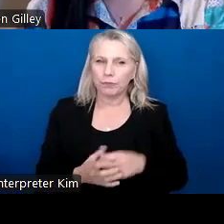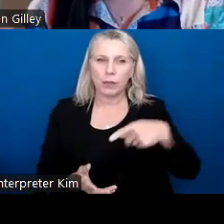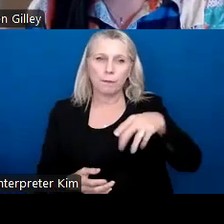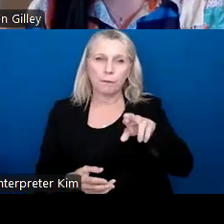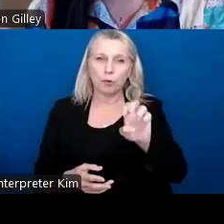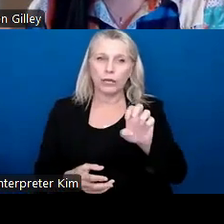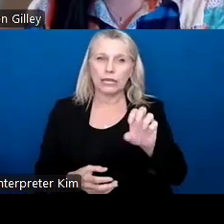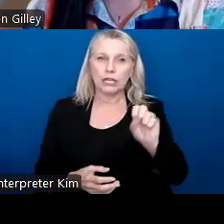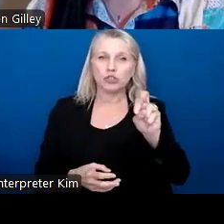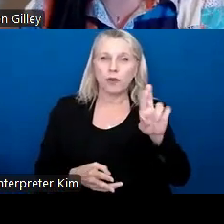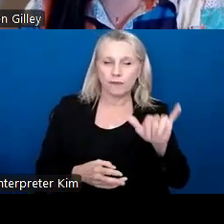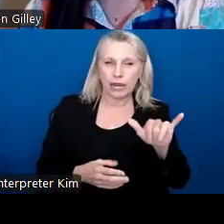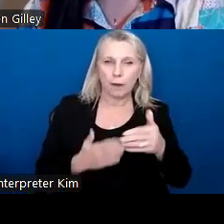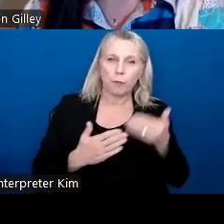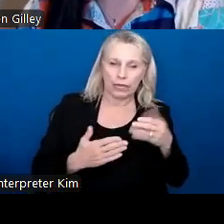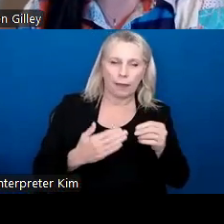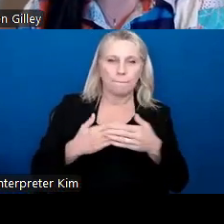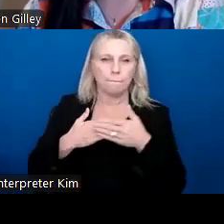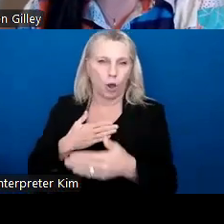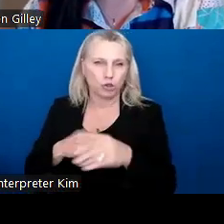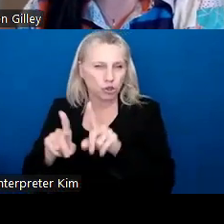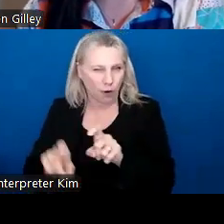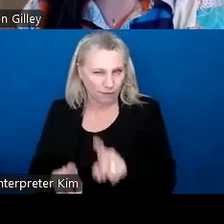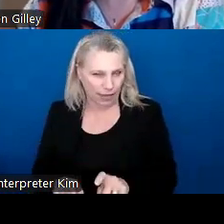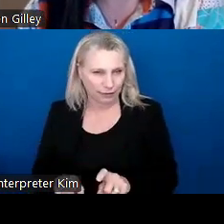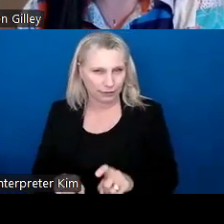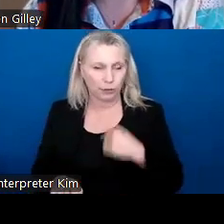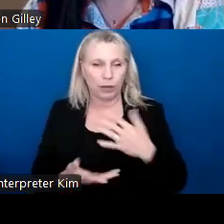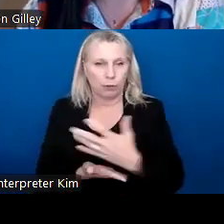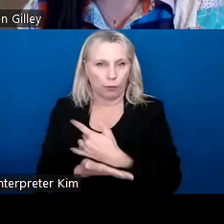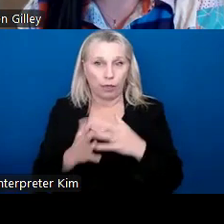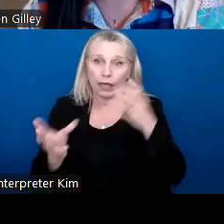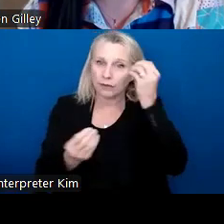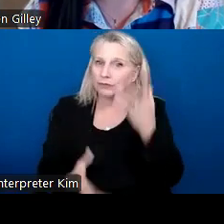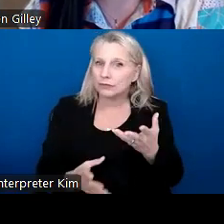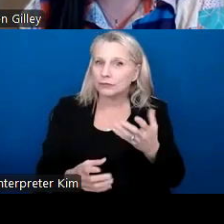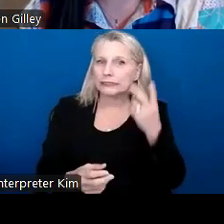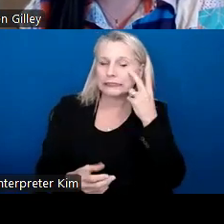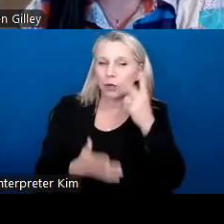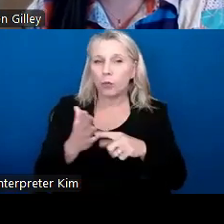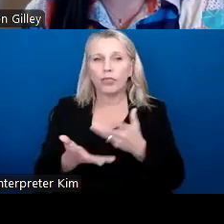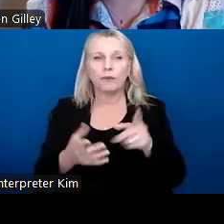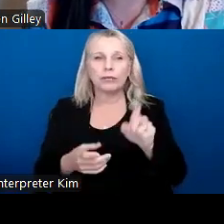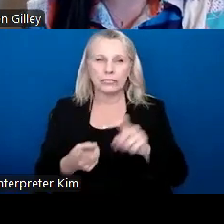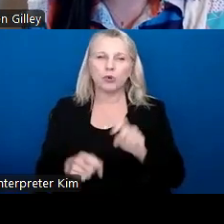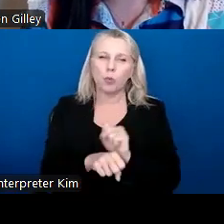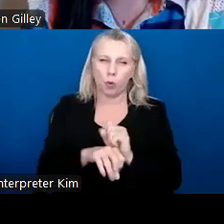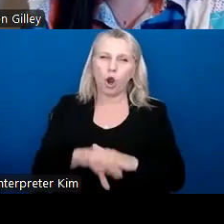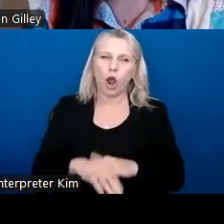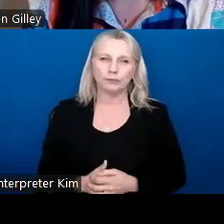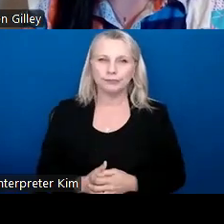and a post-survey. And that's where we can get a lot of our data data as well to see what kinds of things we might need to work on.